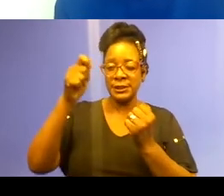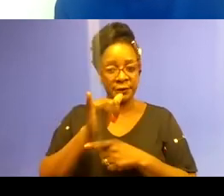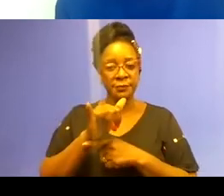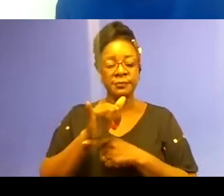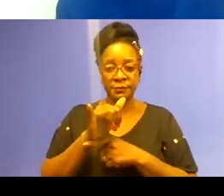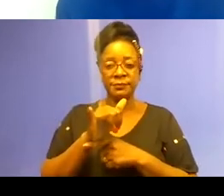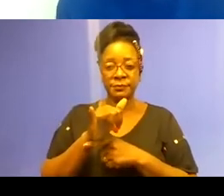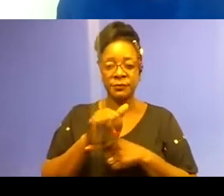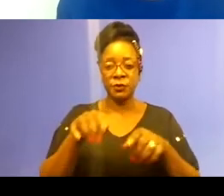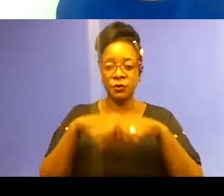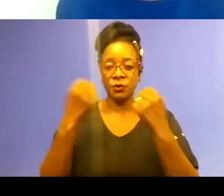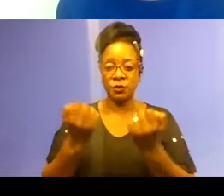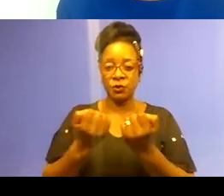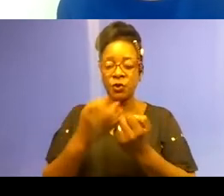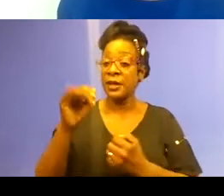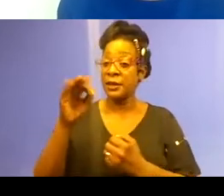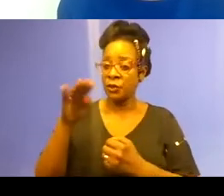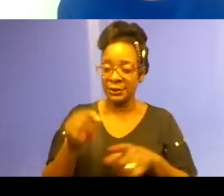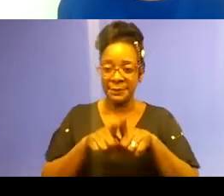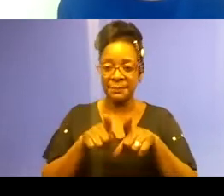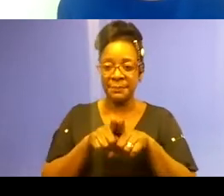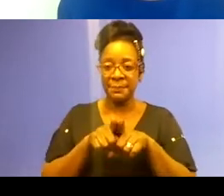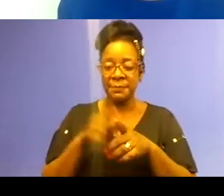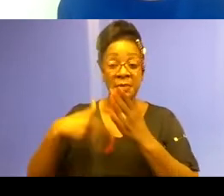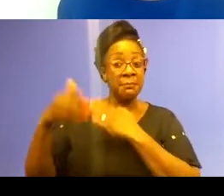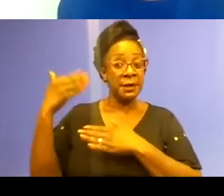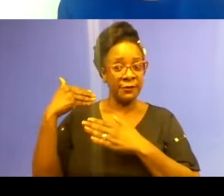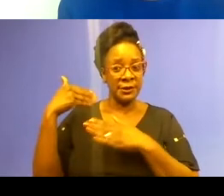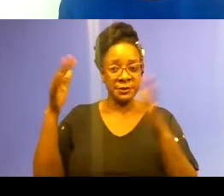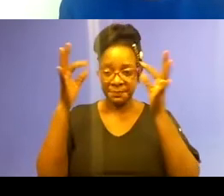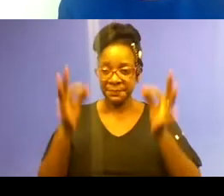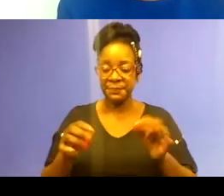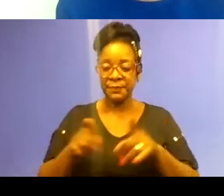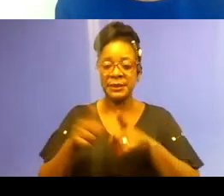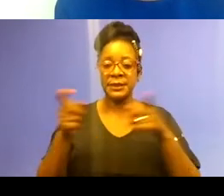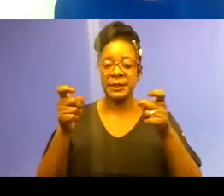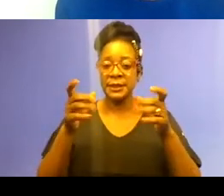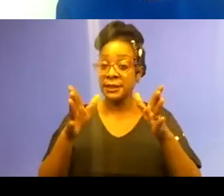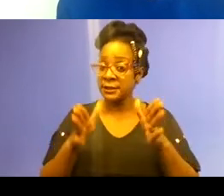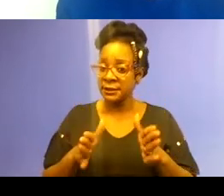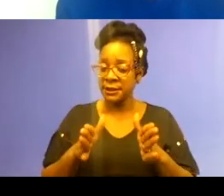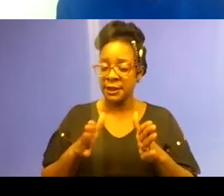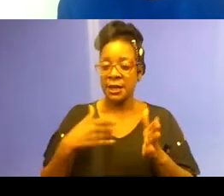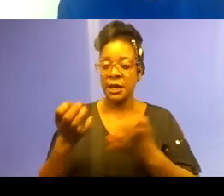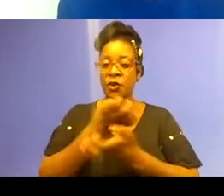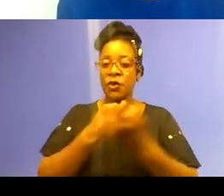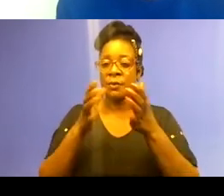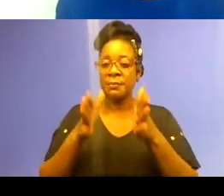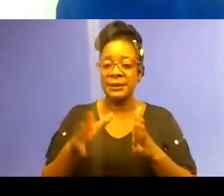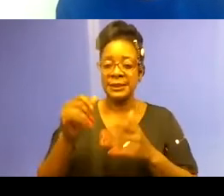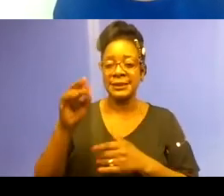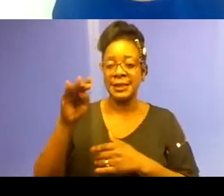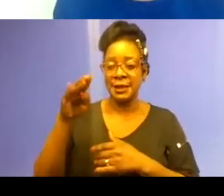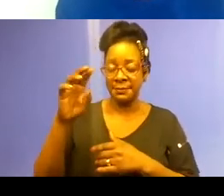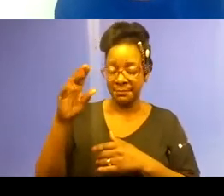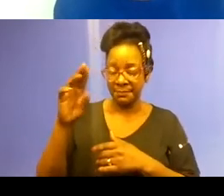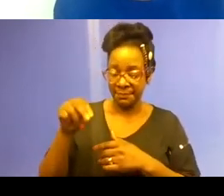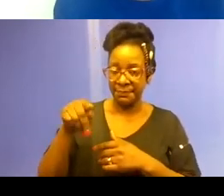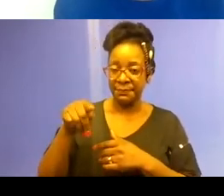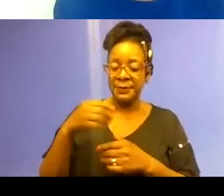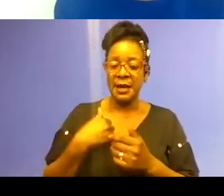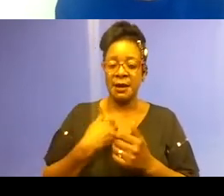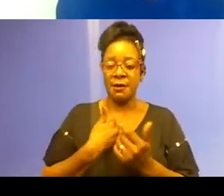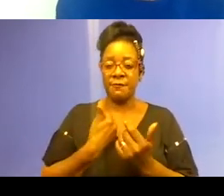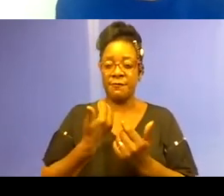in my previous position as Director of Inclusive Economies at B Lab, I created a justice, equity, diversity,